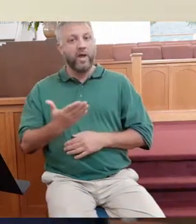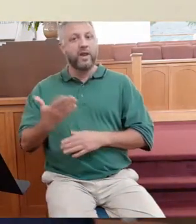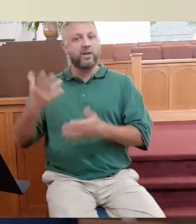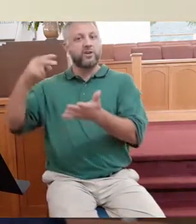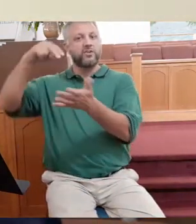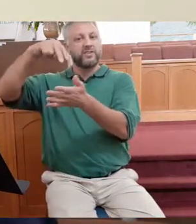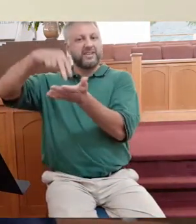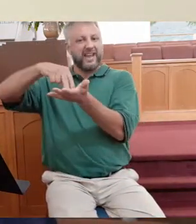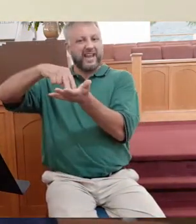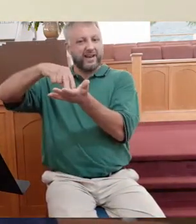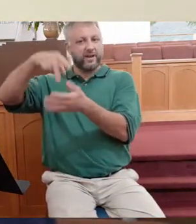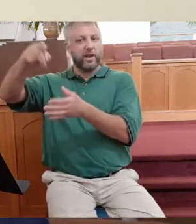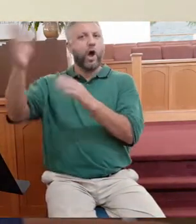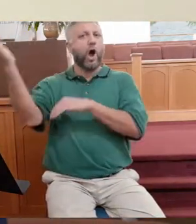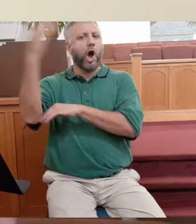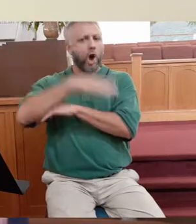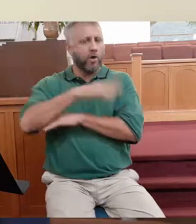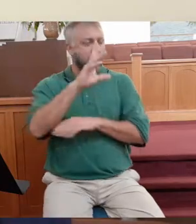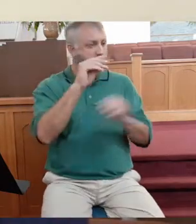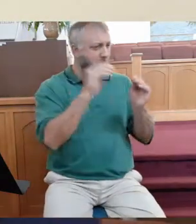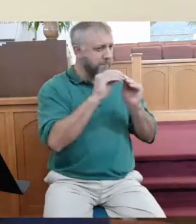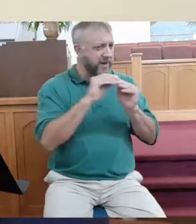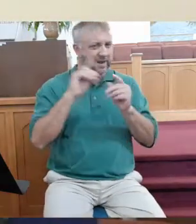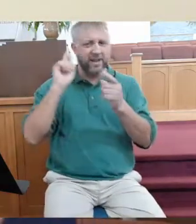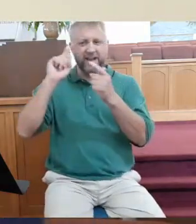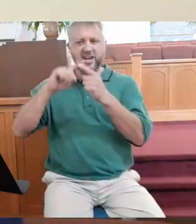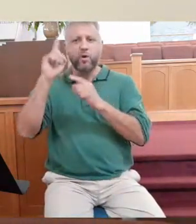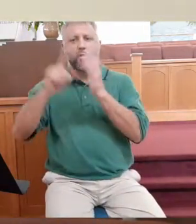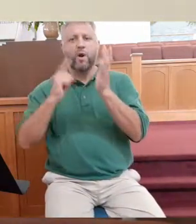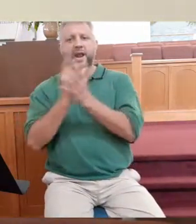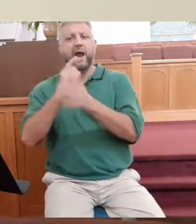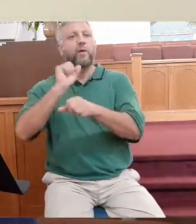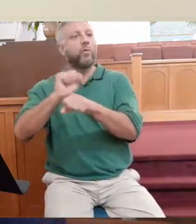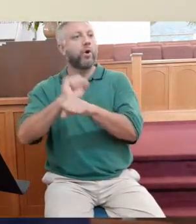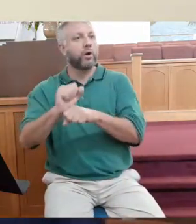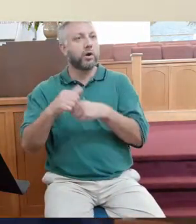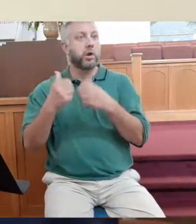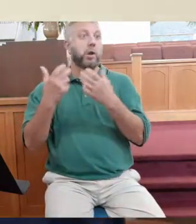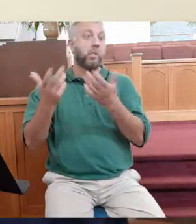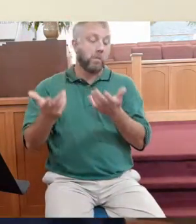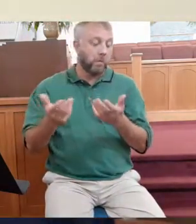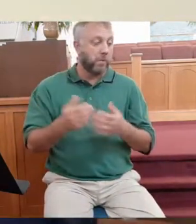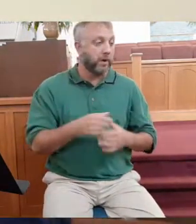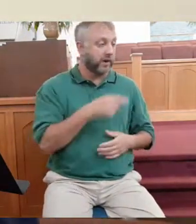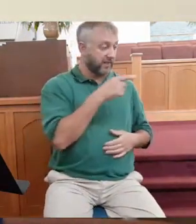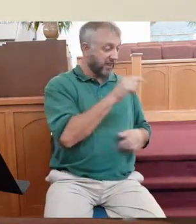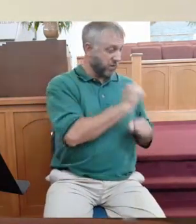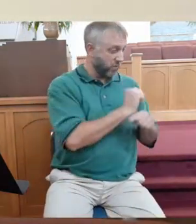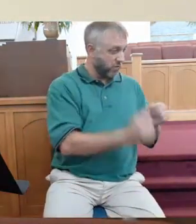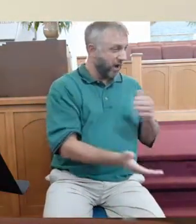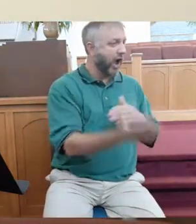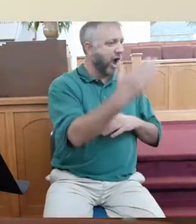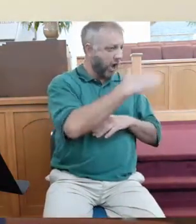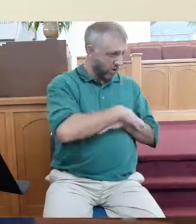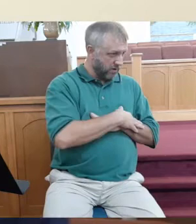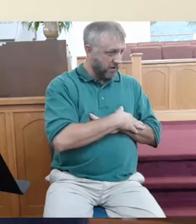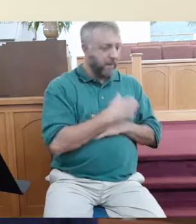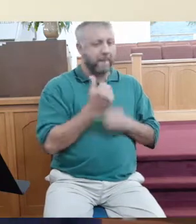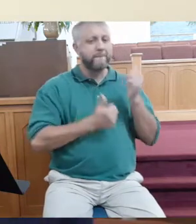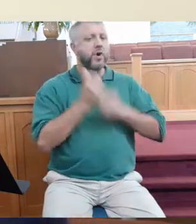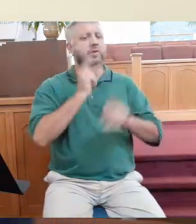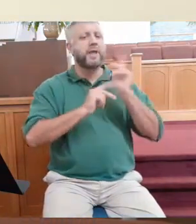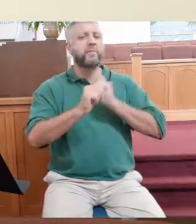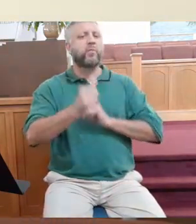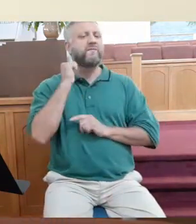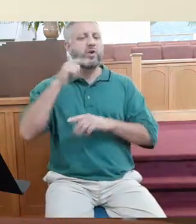work for an hour. Whereas other guys had entered into a contract, they were willing to trust a landowner to pay them, even if